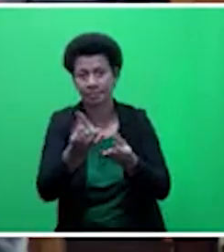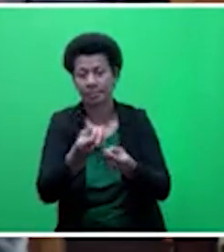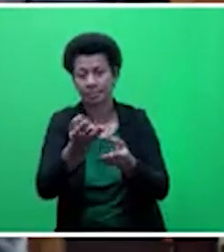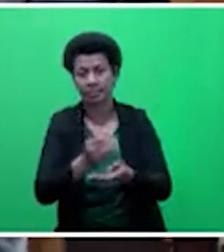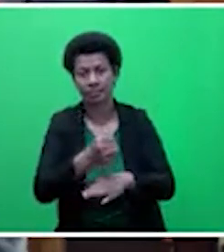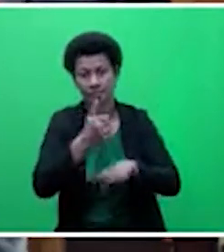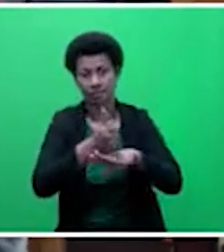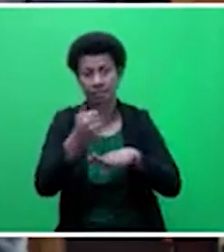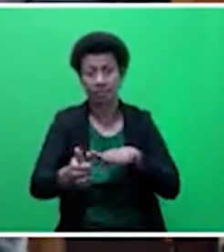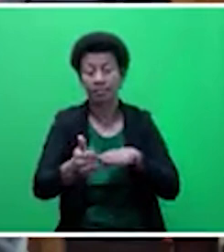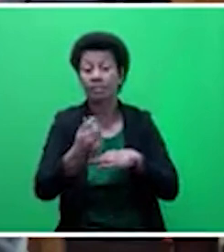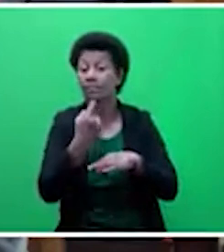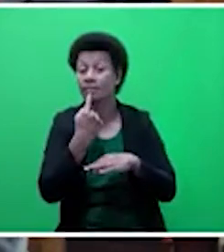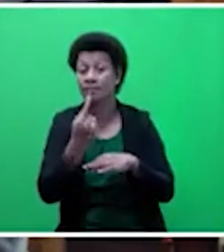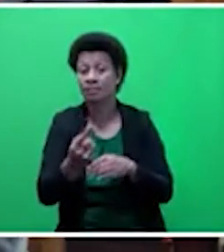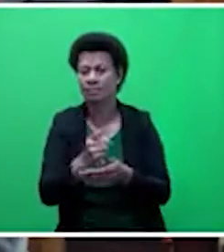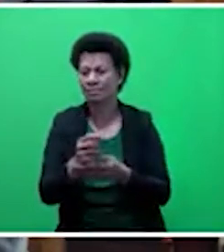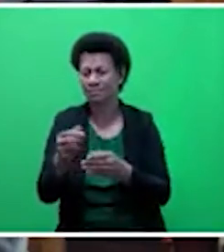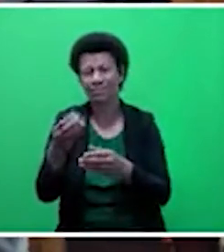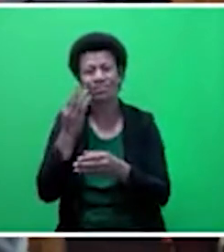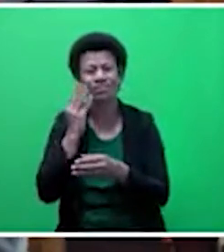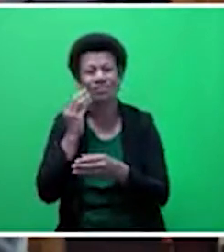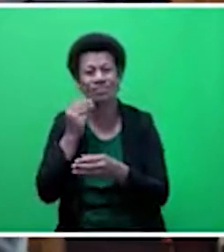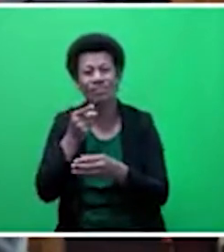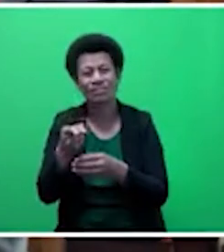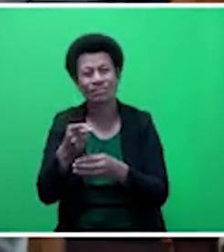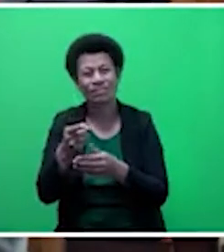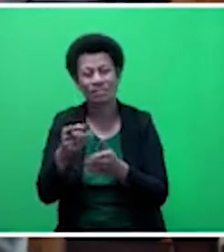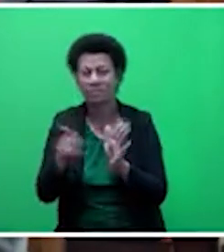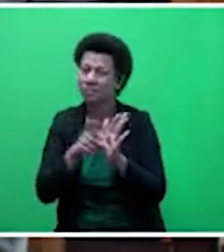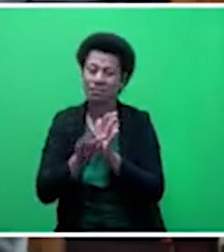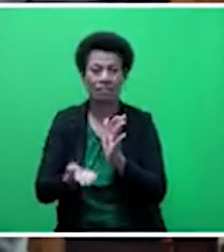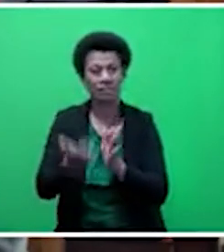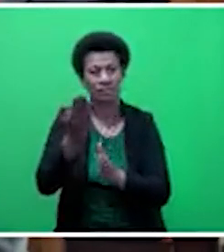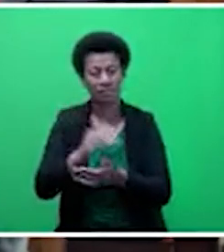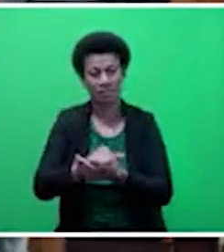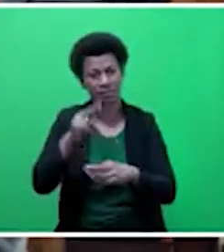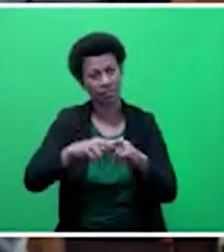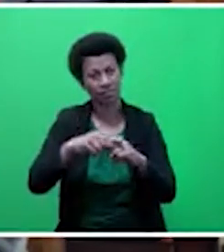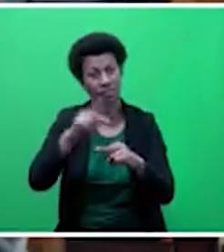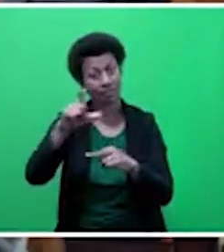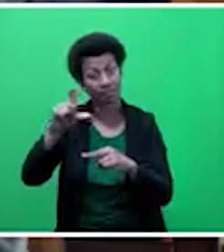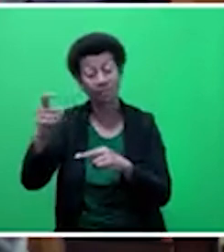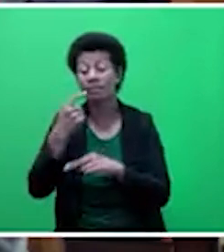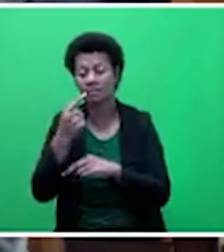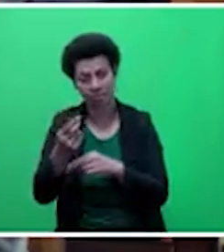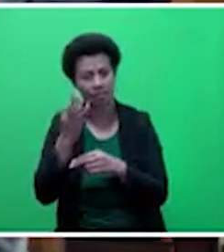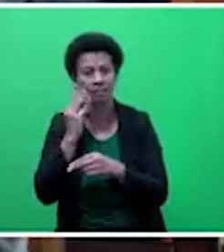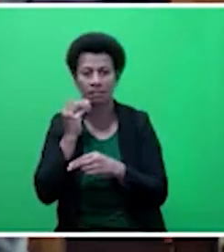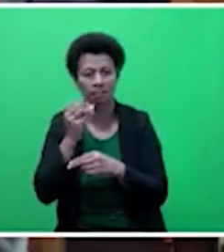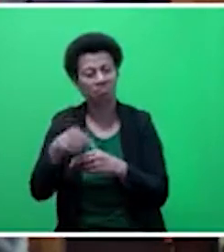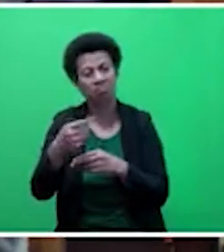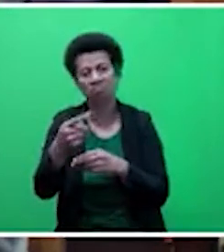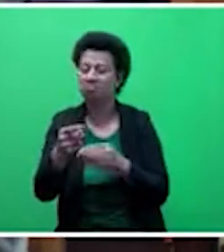objected, objected to the sugar price increase. Yet they went ahead and gave the sugar price increase. Yes, admittedly, not